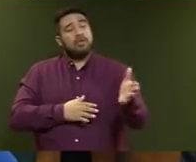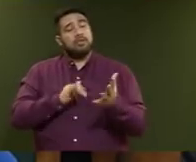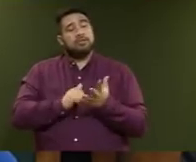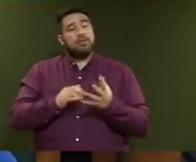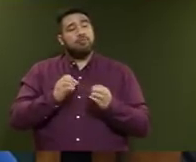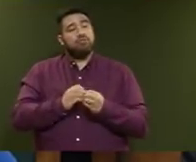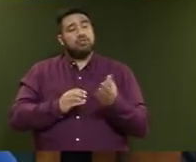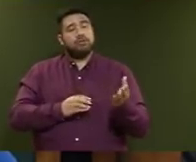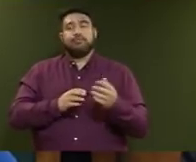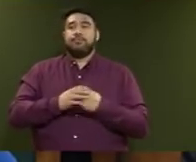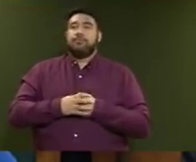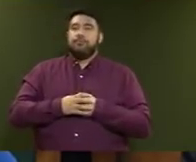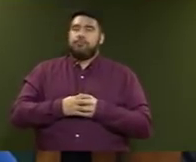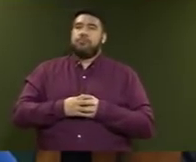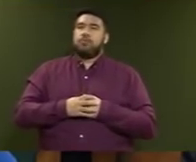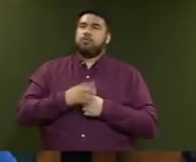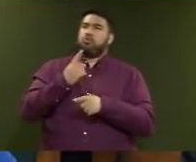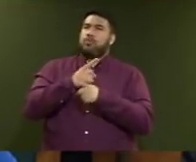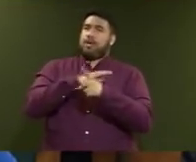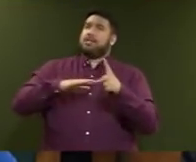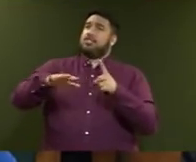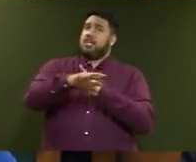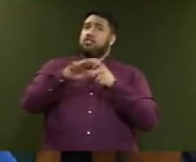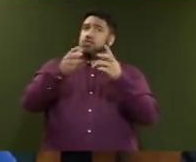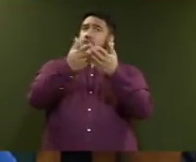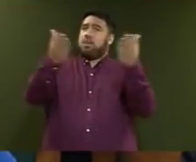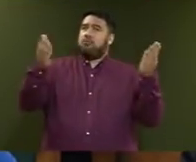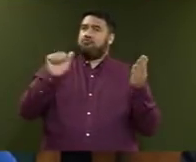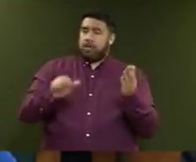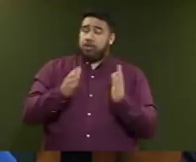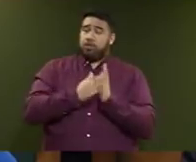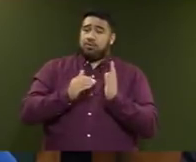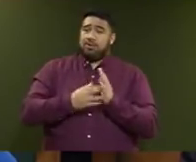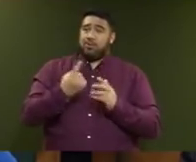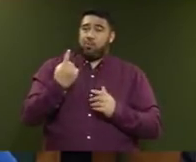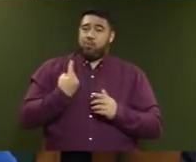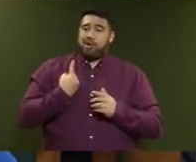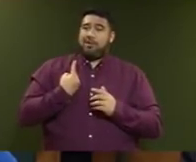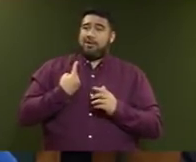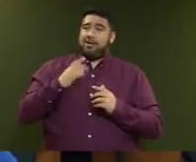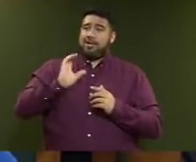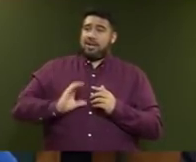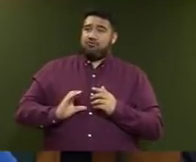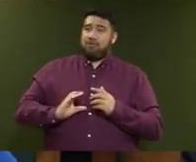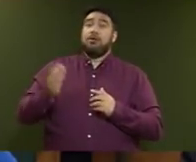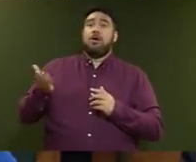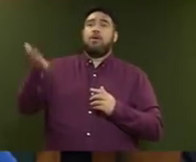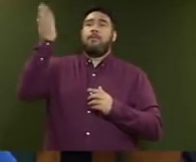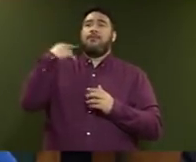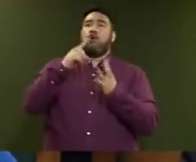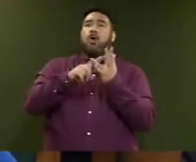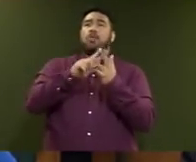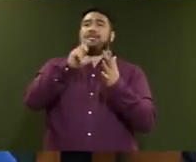international environment, why is it then that New Zealand's the only country to have gone from near the top of the